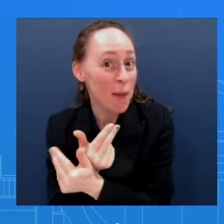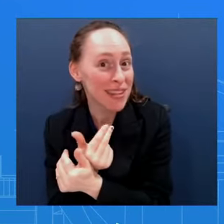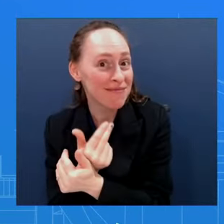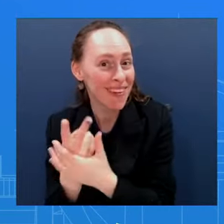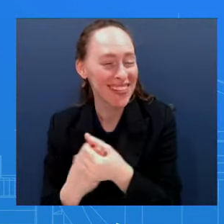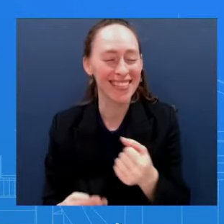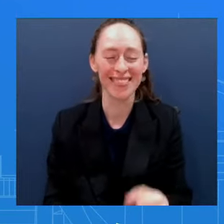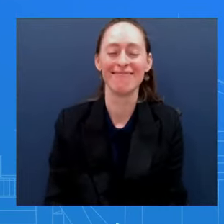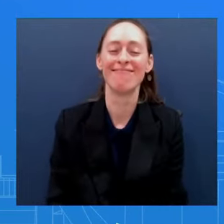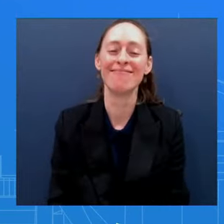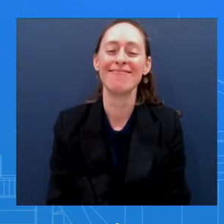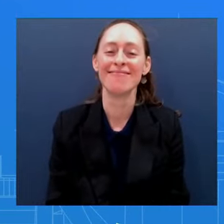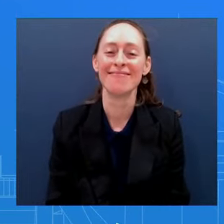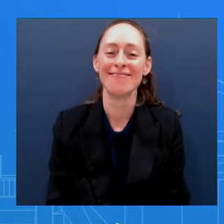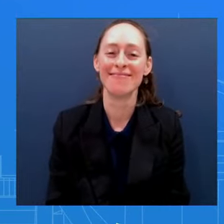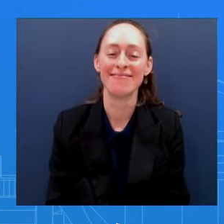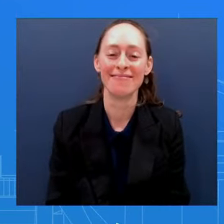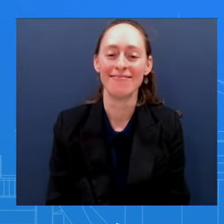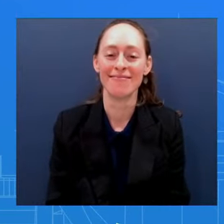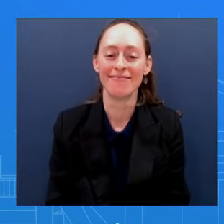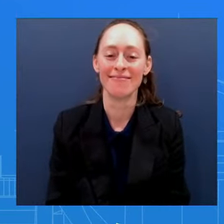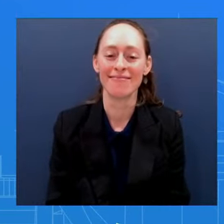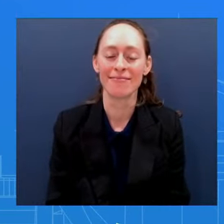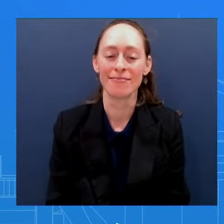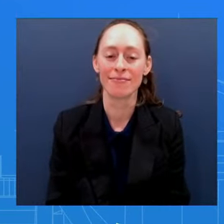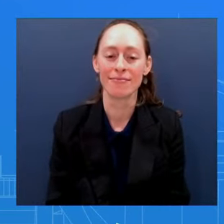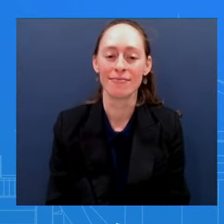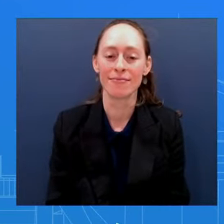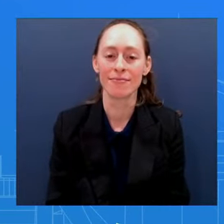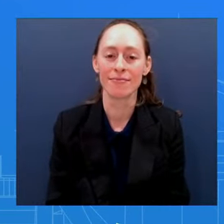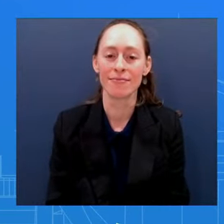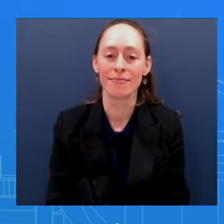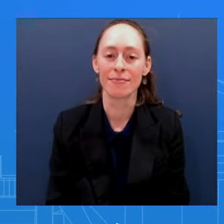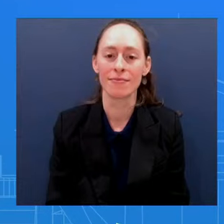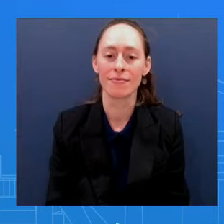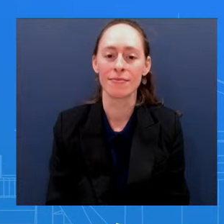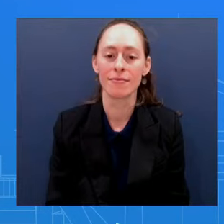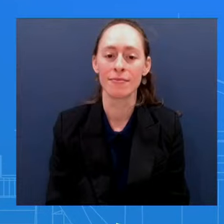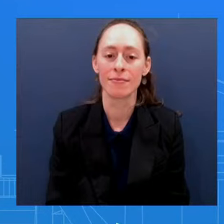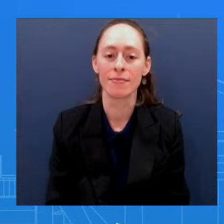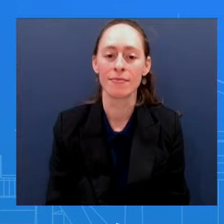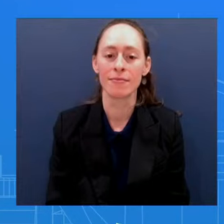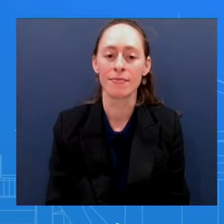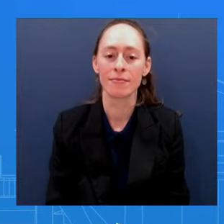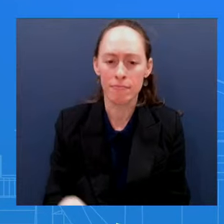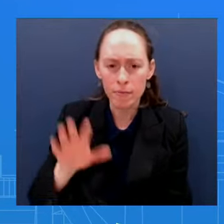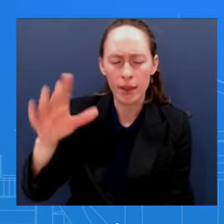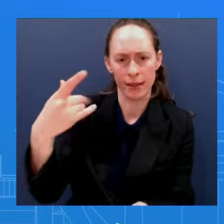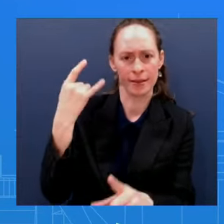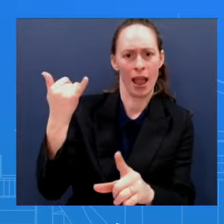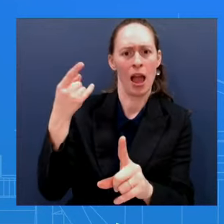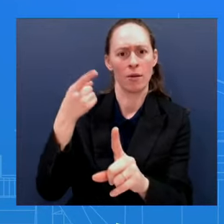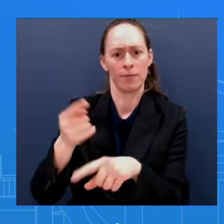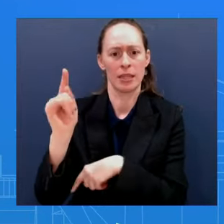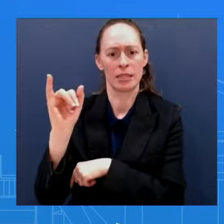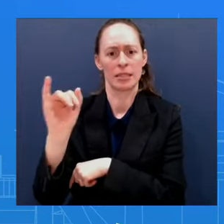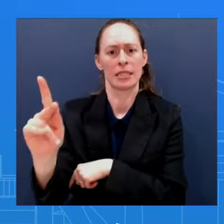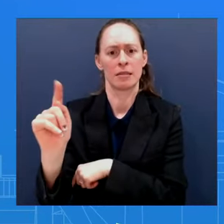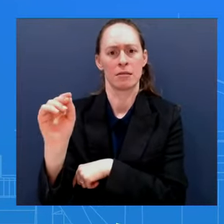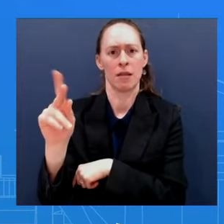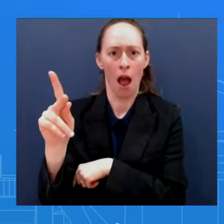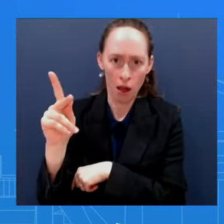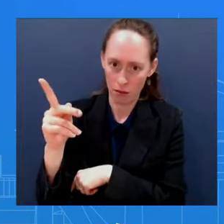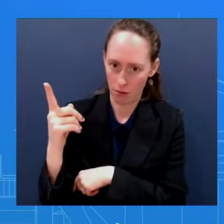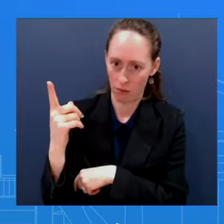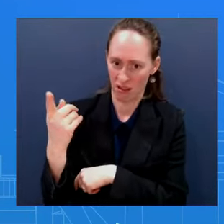Security concerns about TikTok Even though the campaign has now joined it? Again, I cannot speak Nor will I